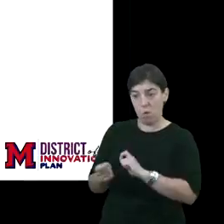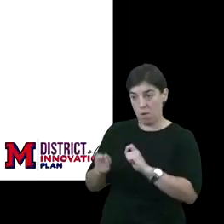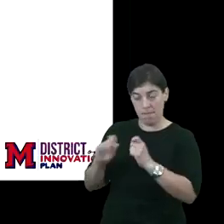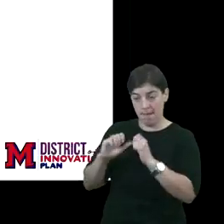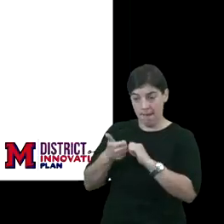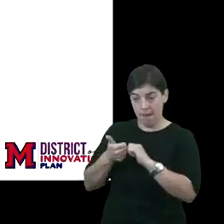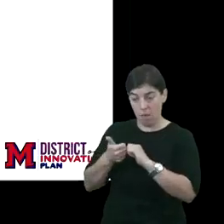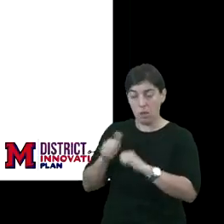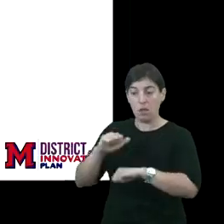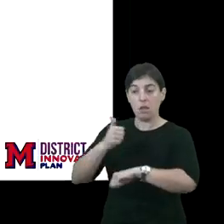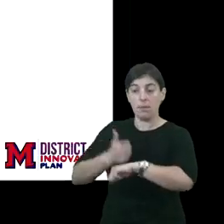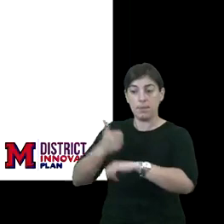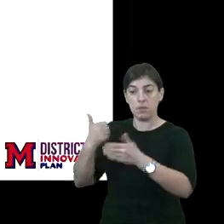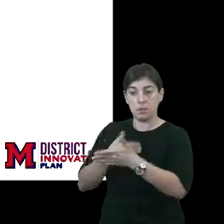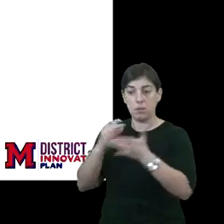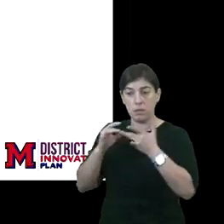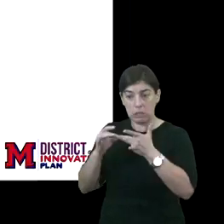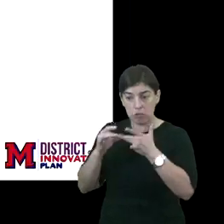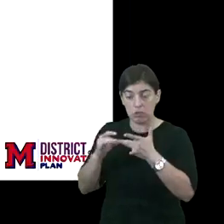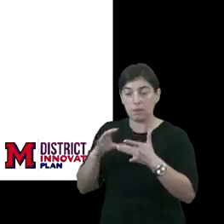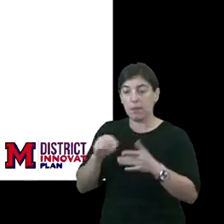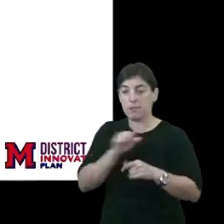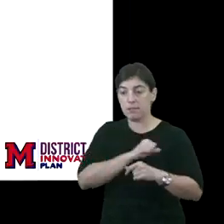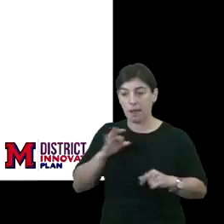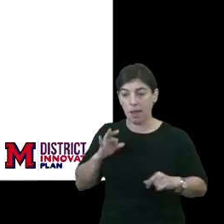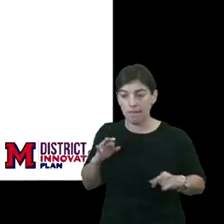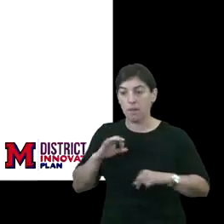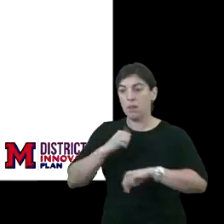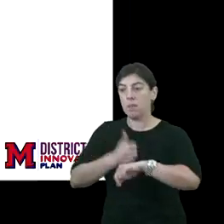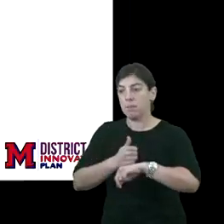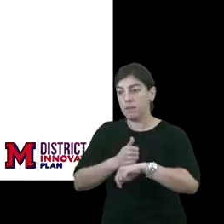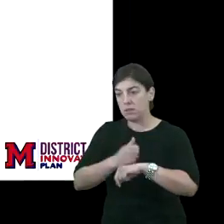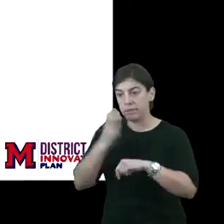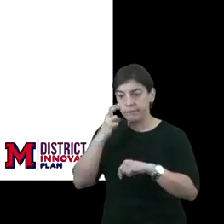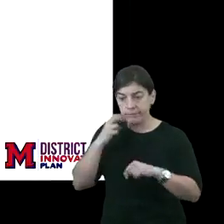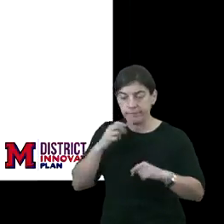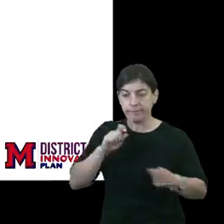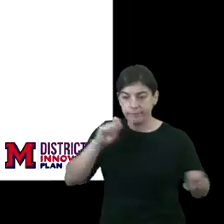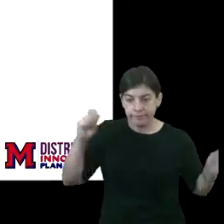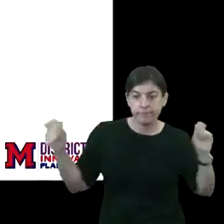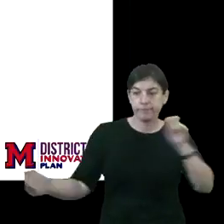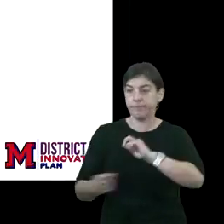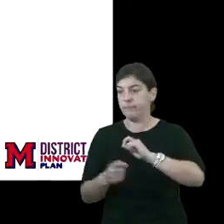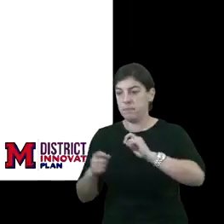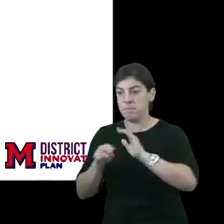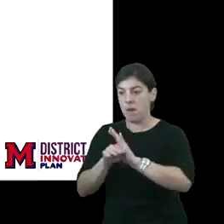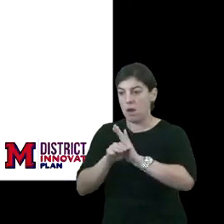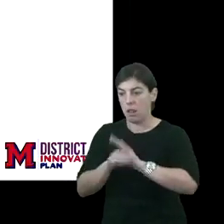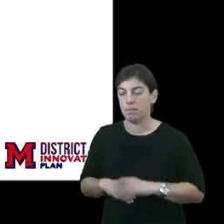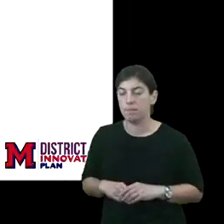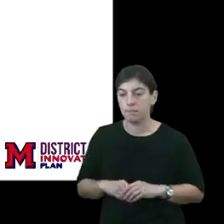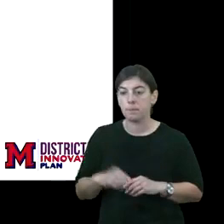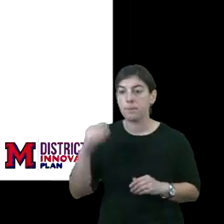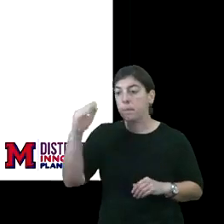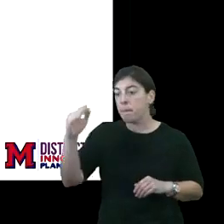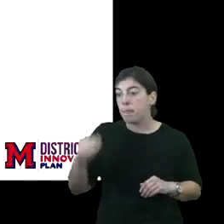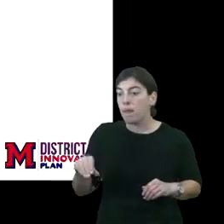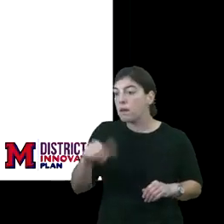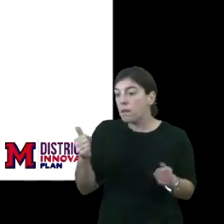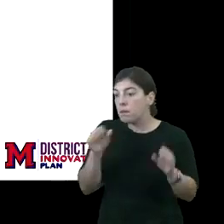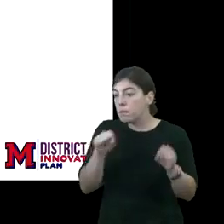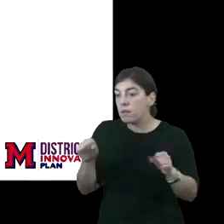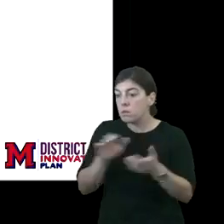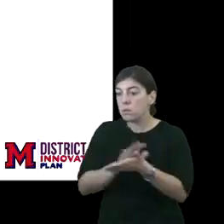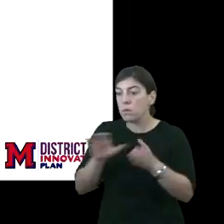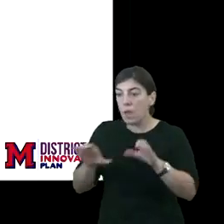implementing new leadership and staff and implementing a rigorous turnaround model. Another potential school